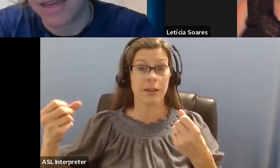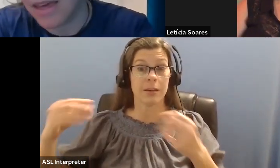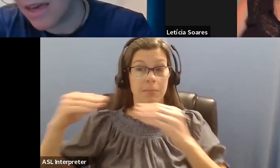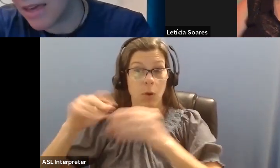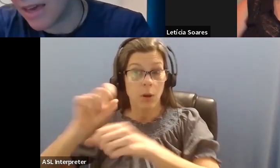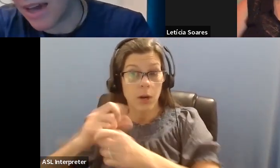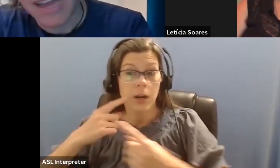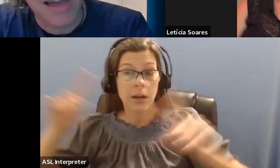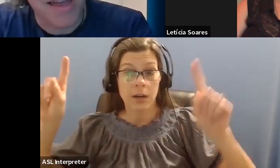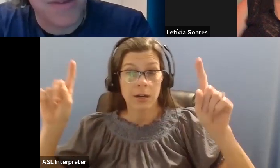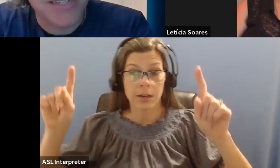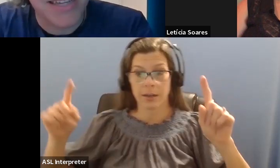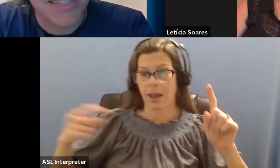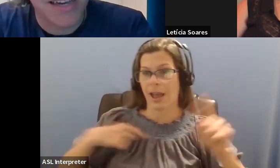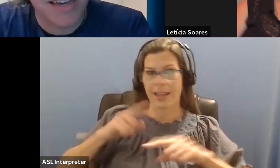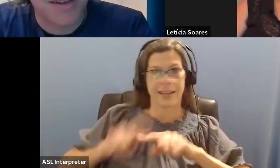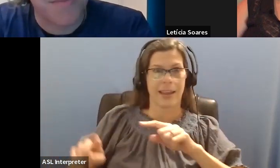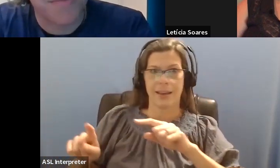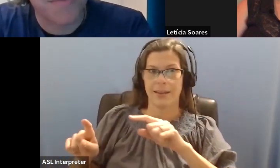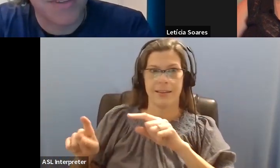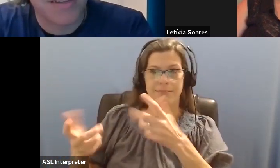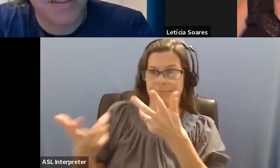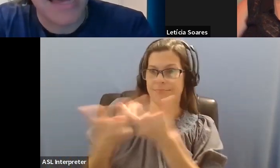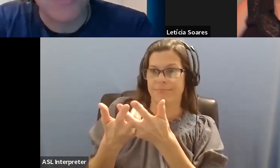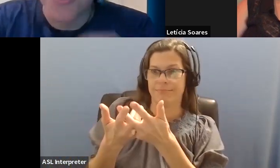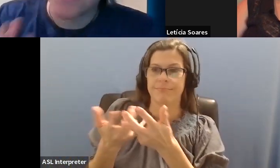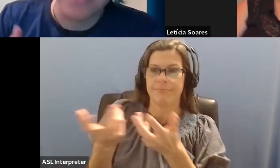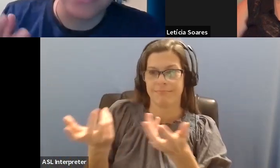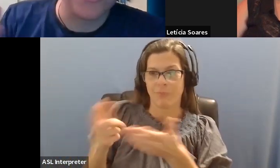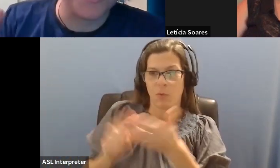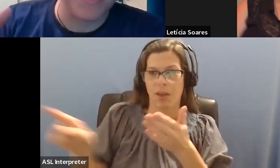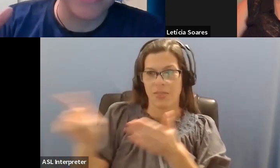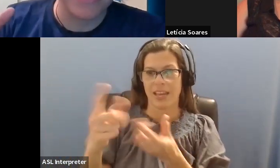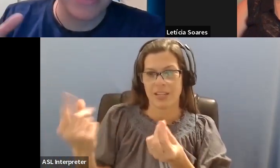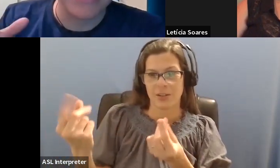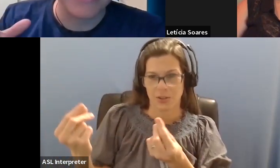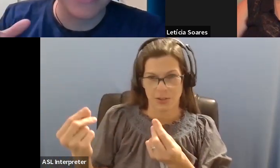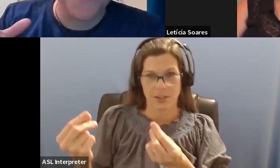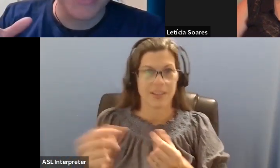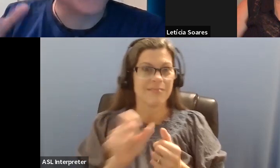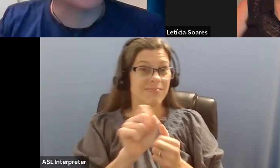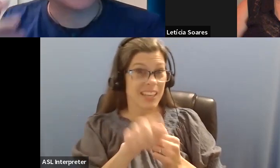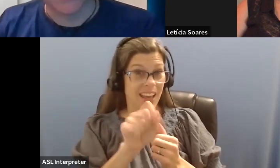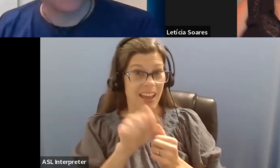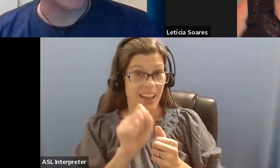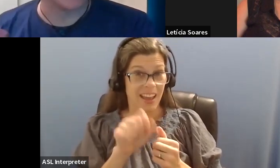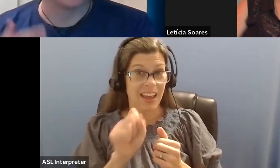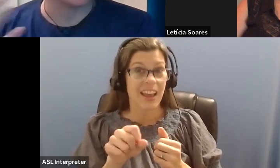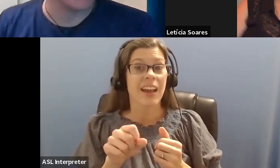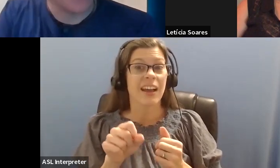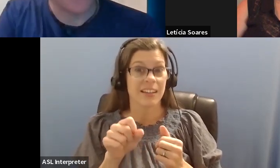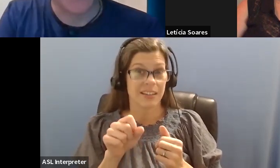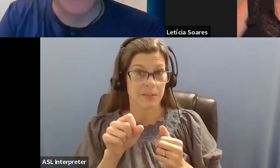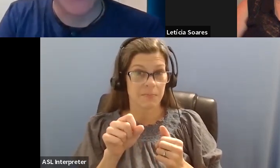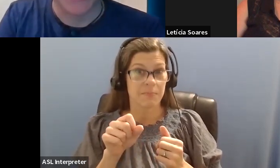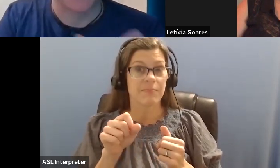absolutely. Yeah, I, I imagine that's a, um, like a lot of the things you've talked about, it's, it's one thing to kind of mention, or